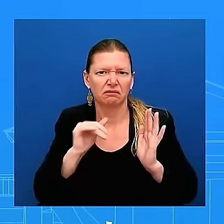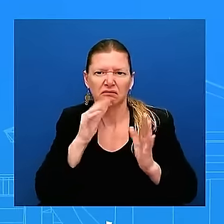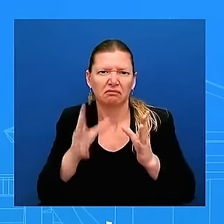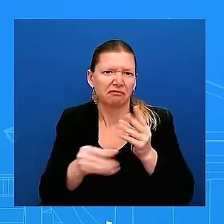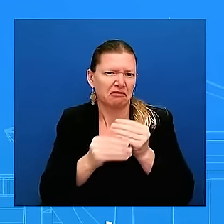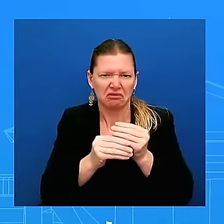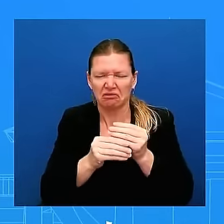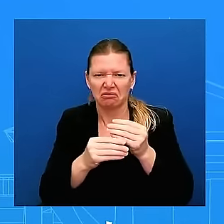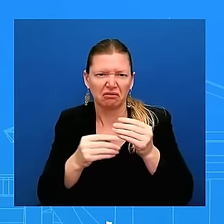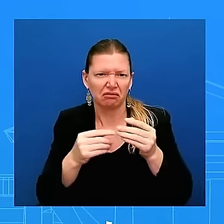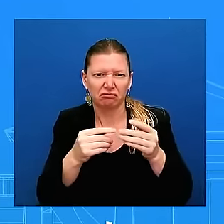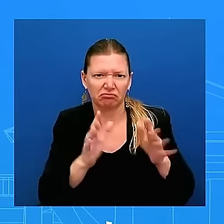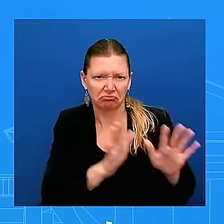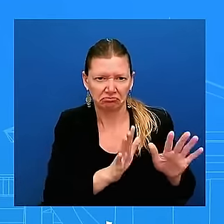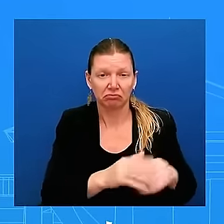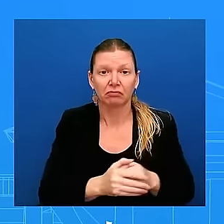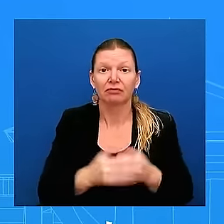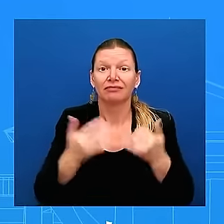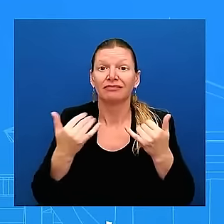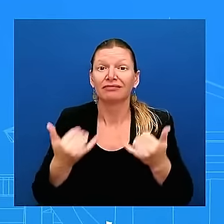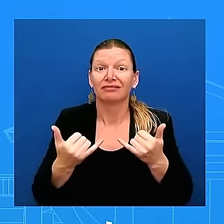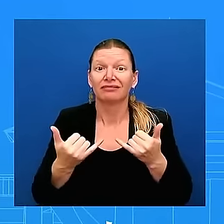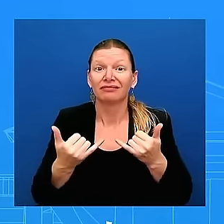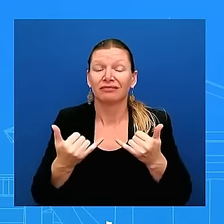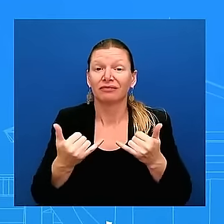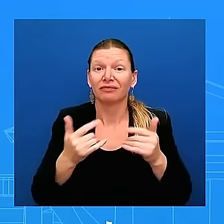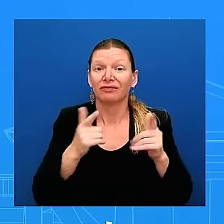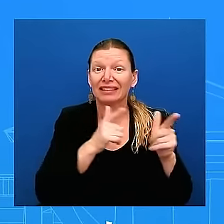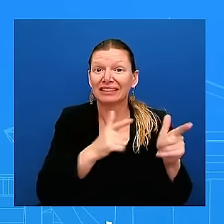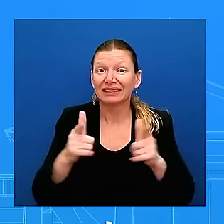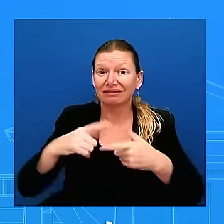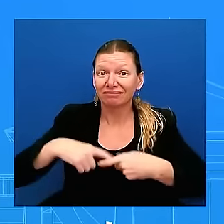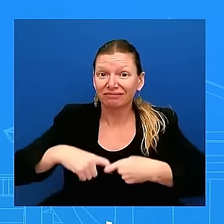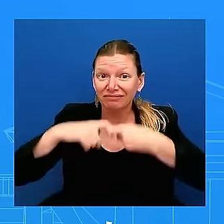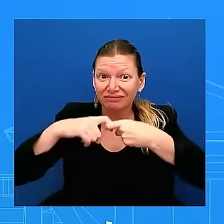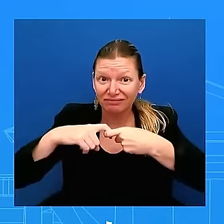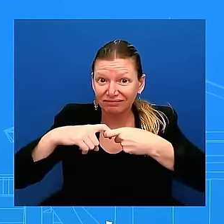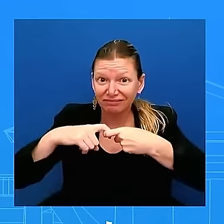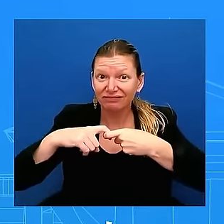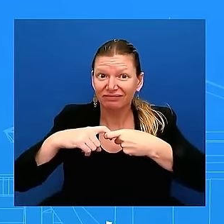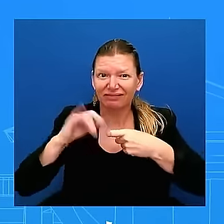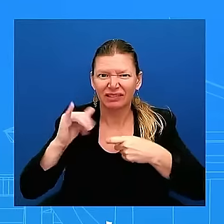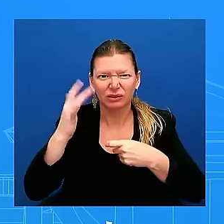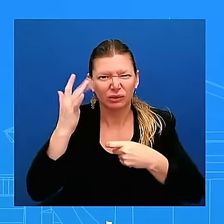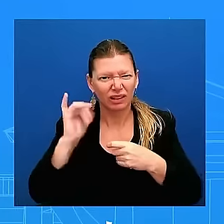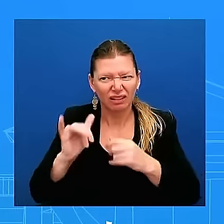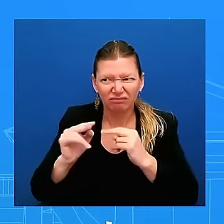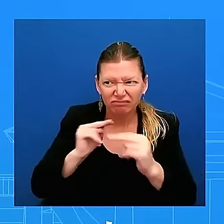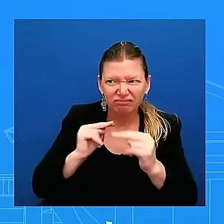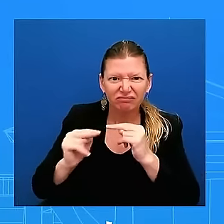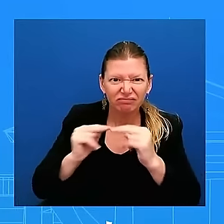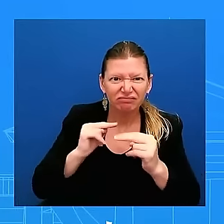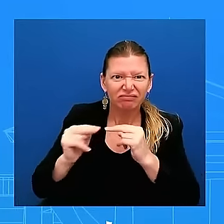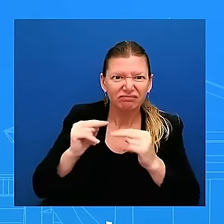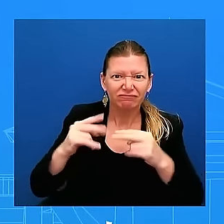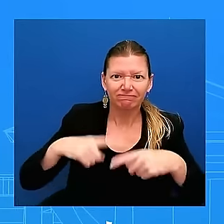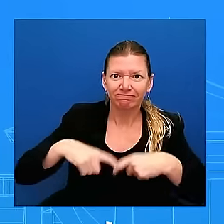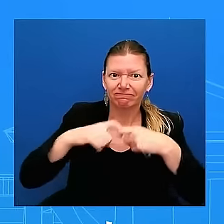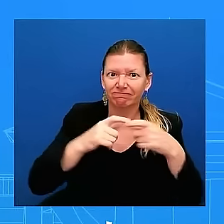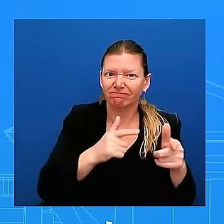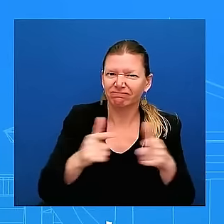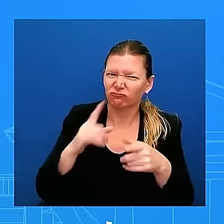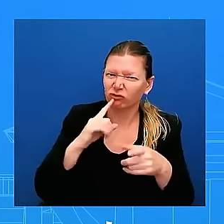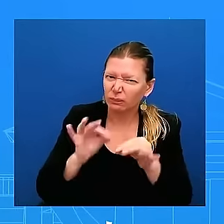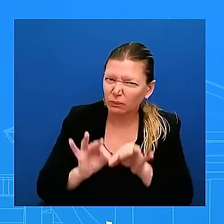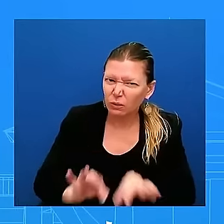the hostage deal is so important this is why the President and his administration has been working around the clock uh 24 hours to get that done uh